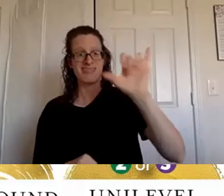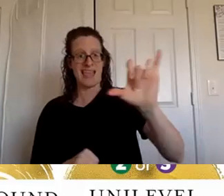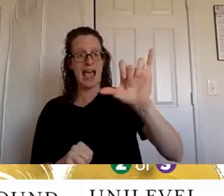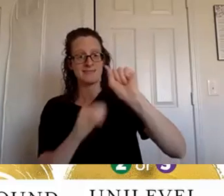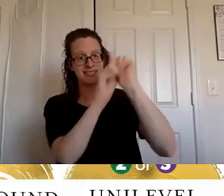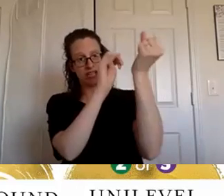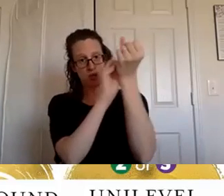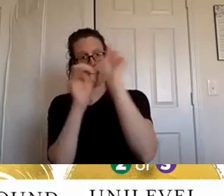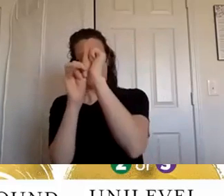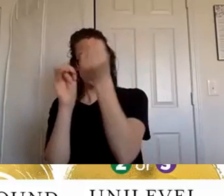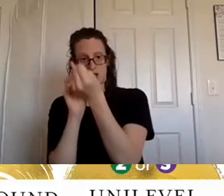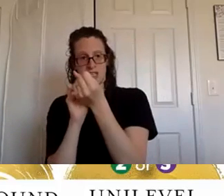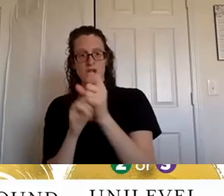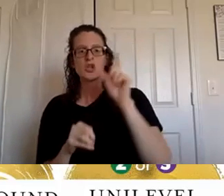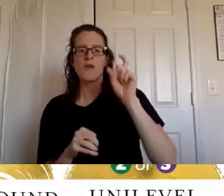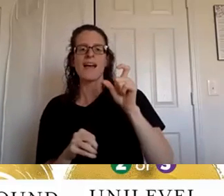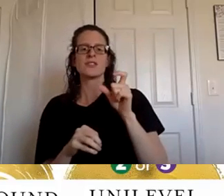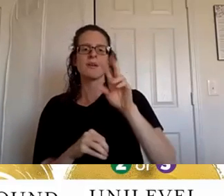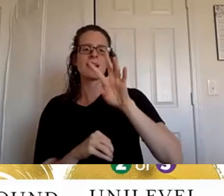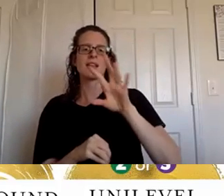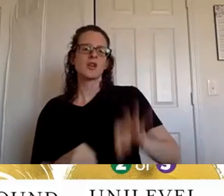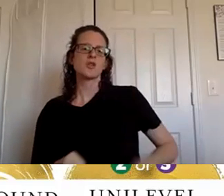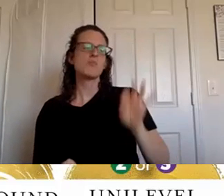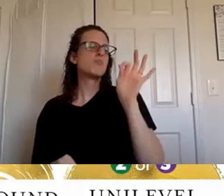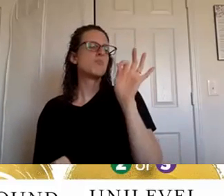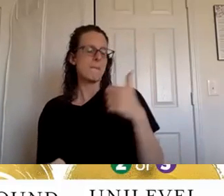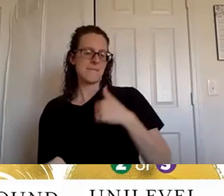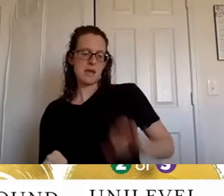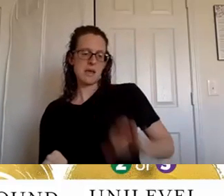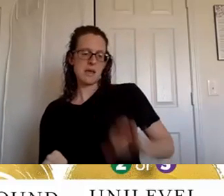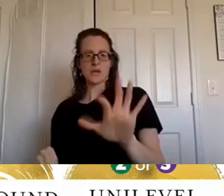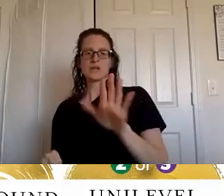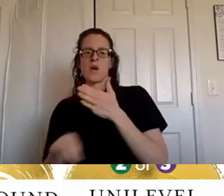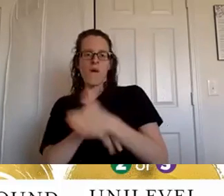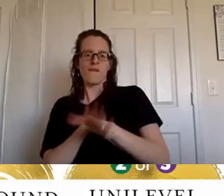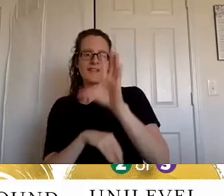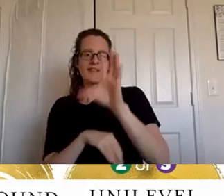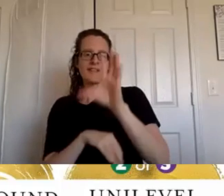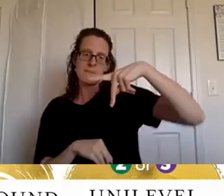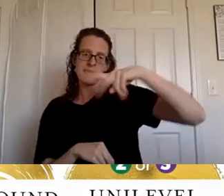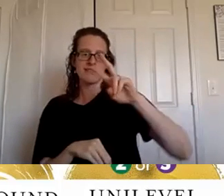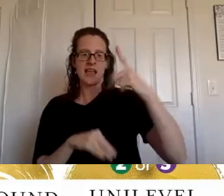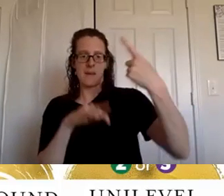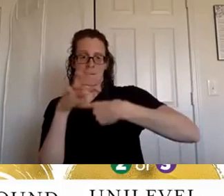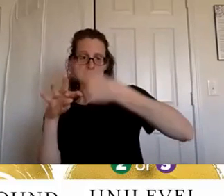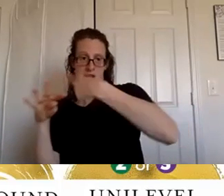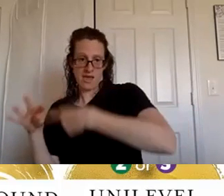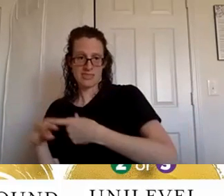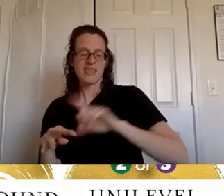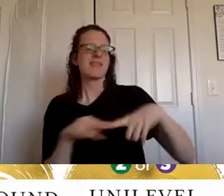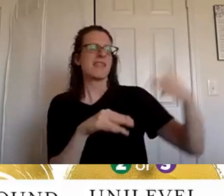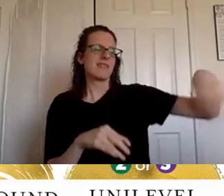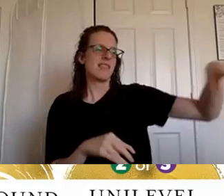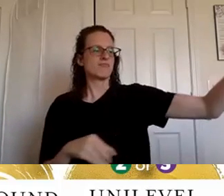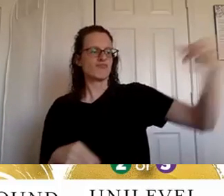that's where you only need that purchase personal purchase you of 50 pv in that calendar month